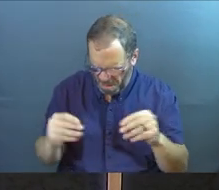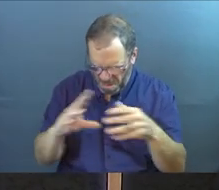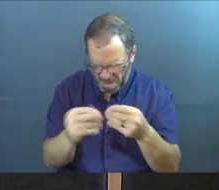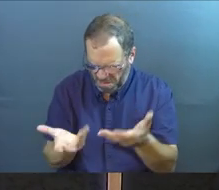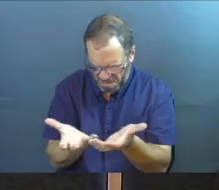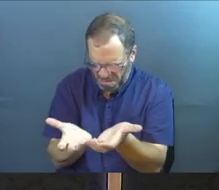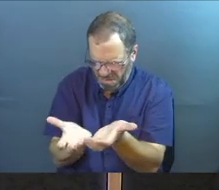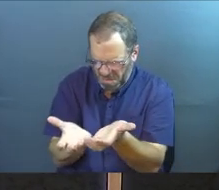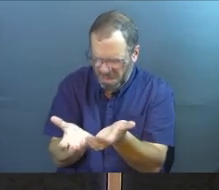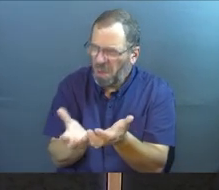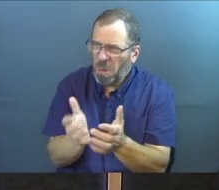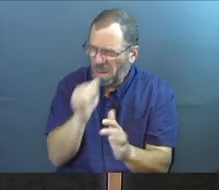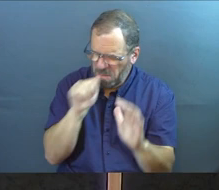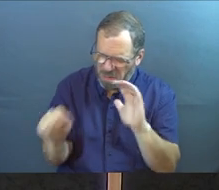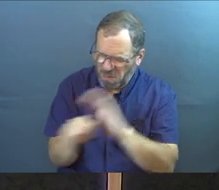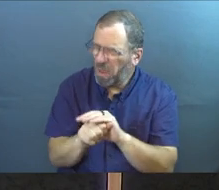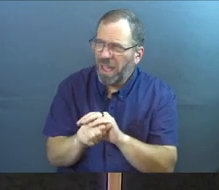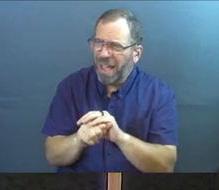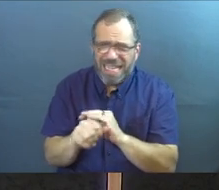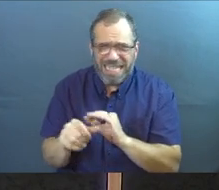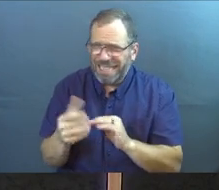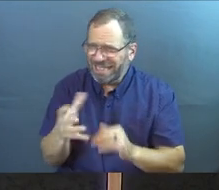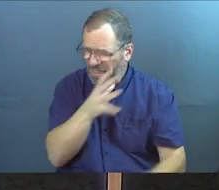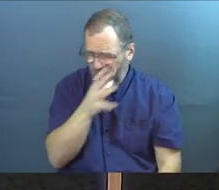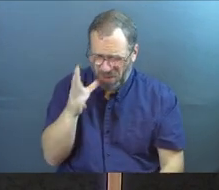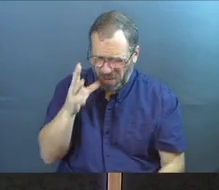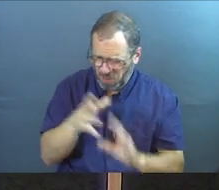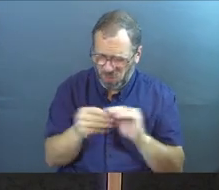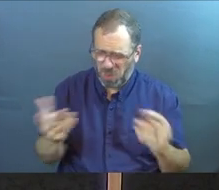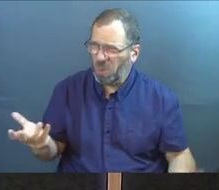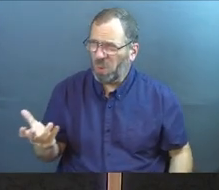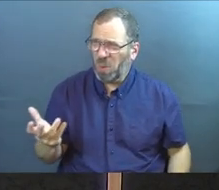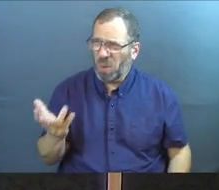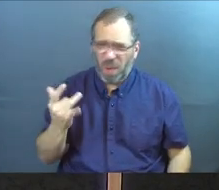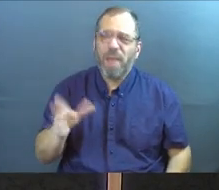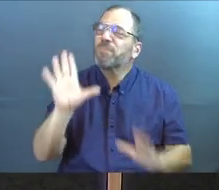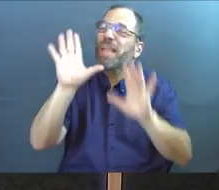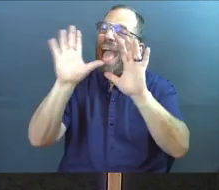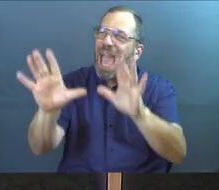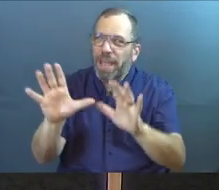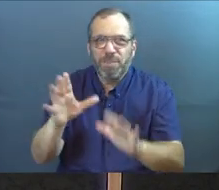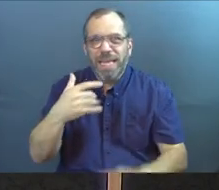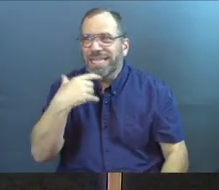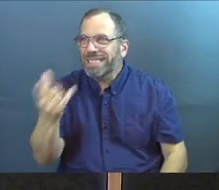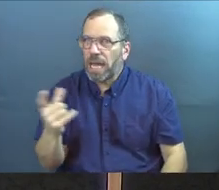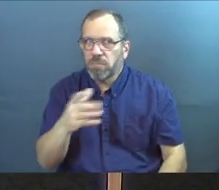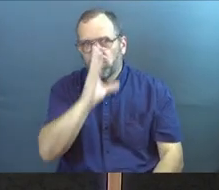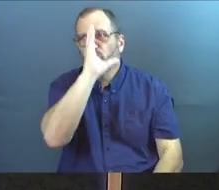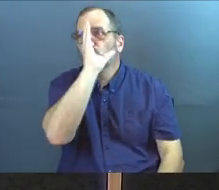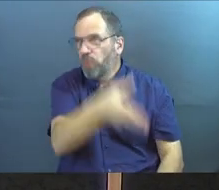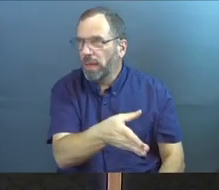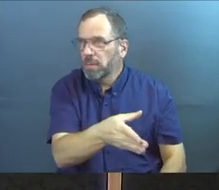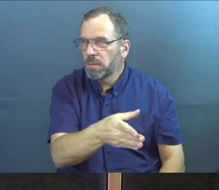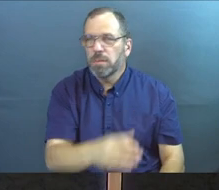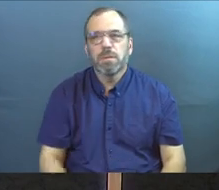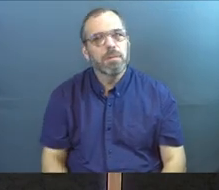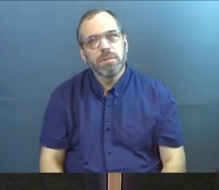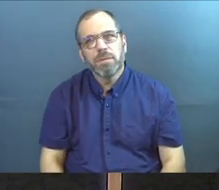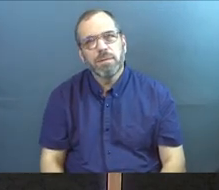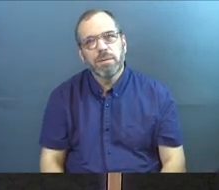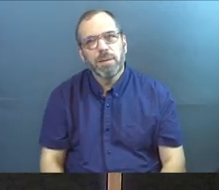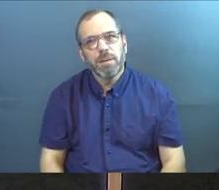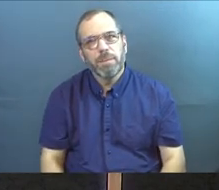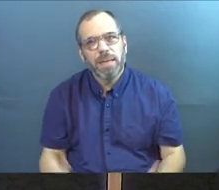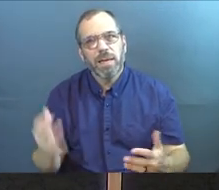why are you making this mysterious? Why just give people this farming illustration? Why not tell them straight? Because, Jesus,